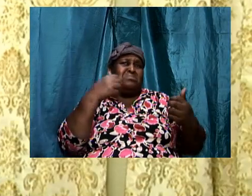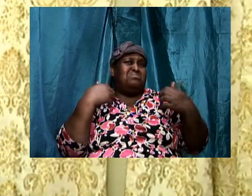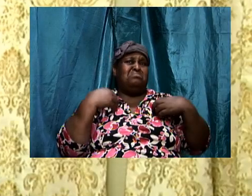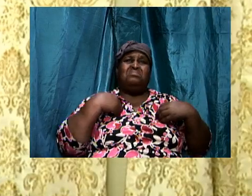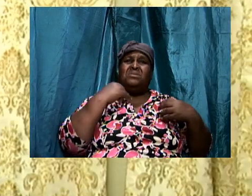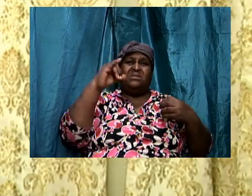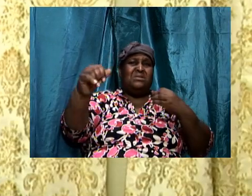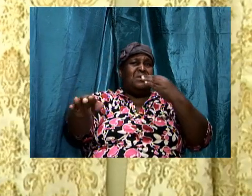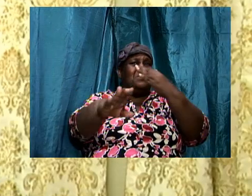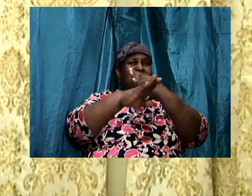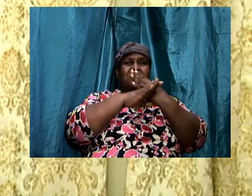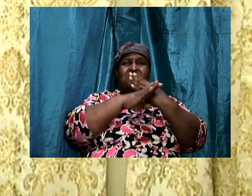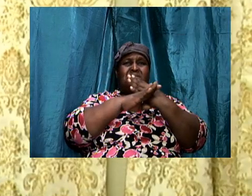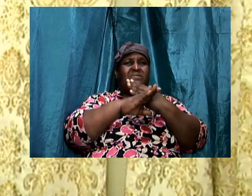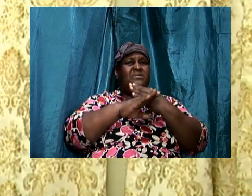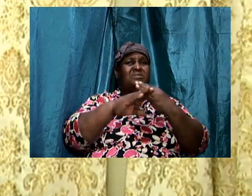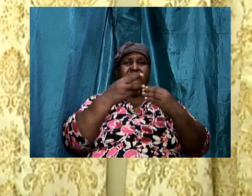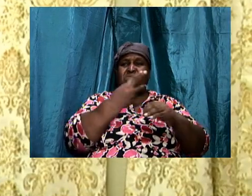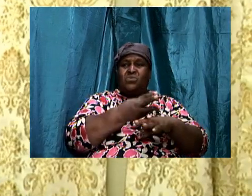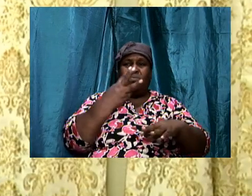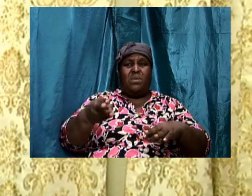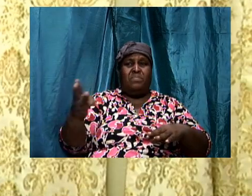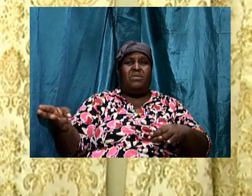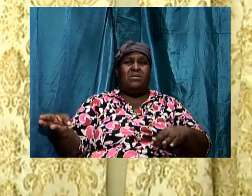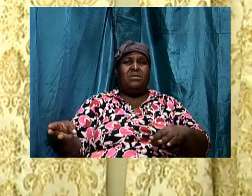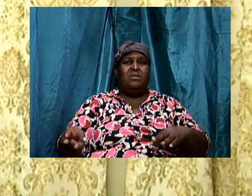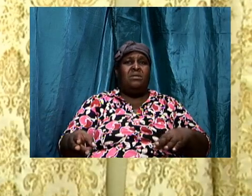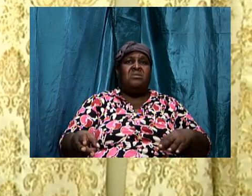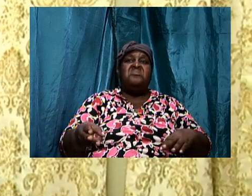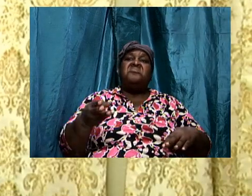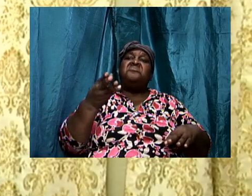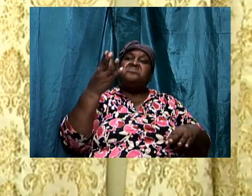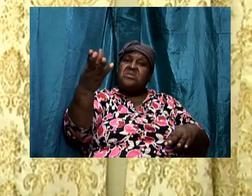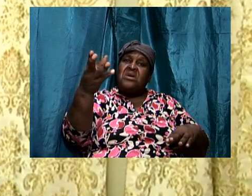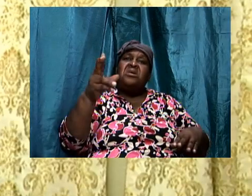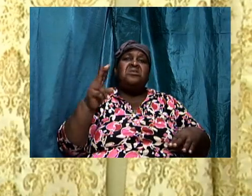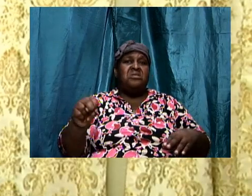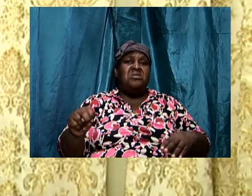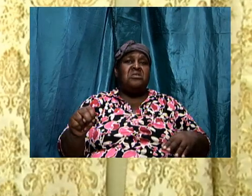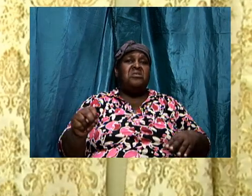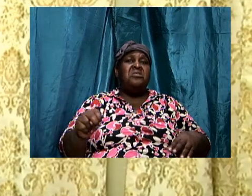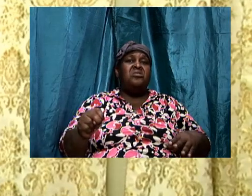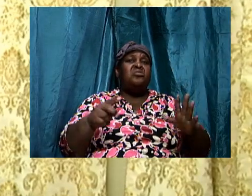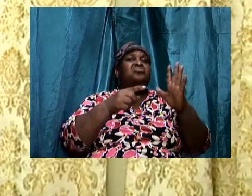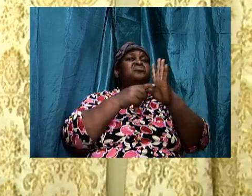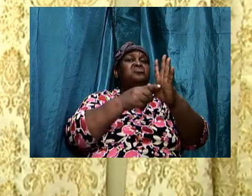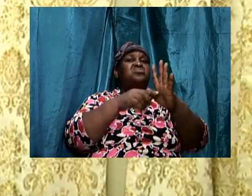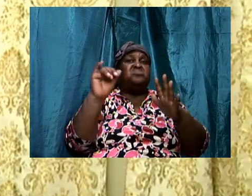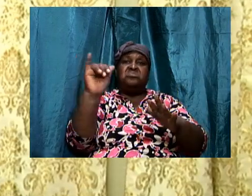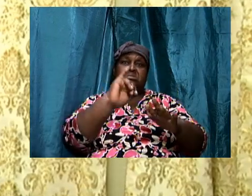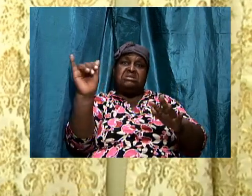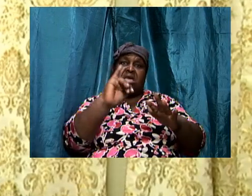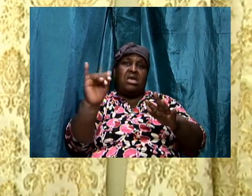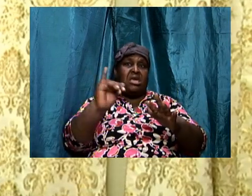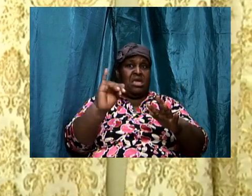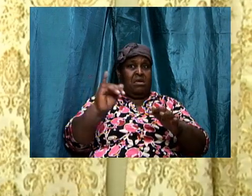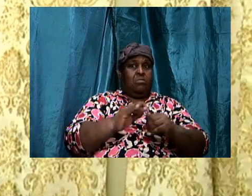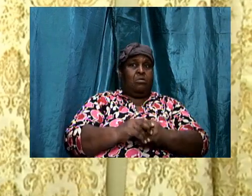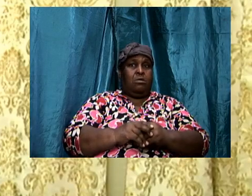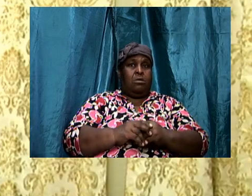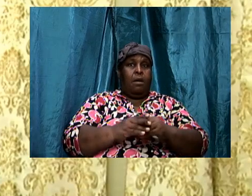even to show similar force offensive weapons also